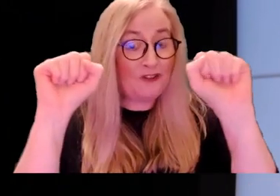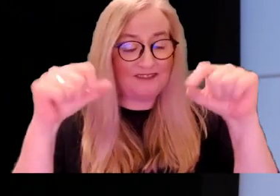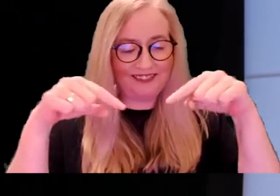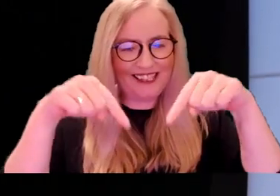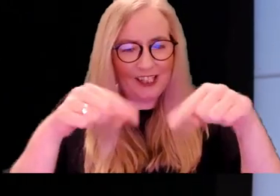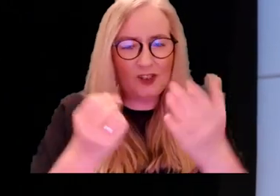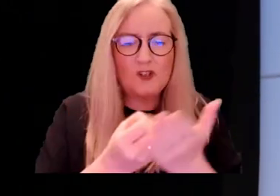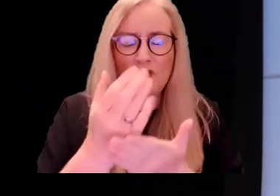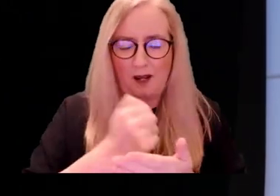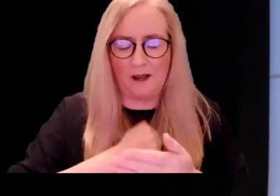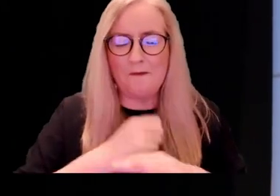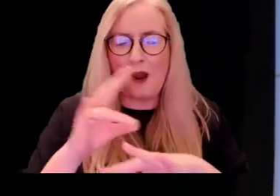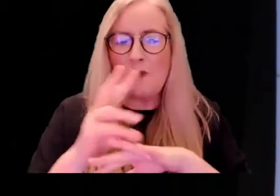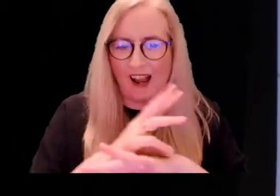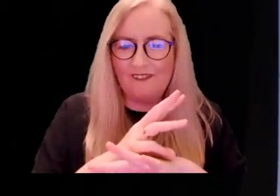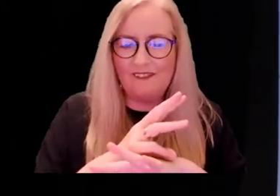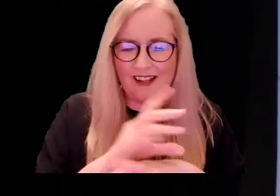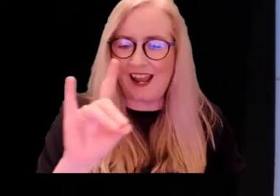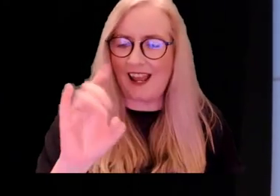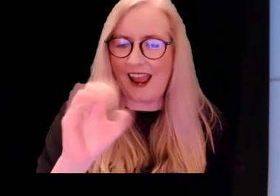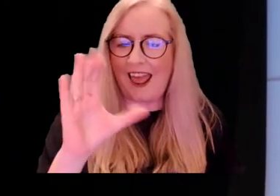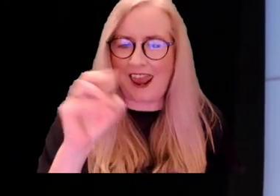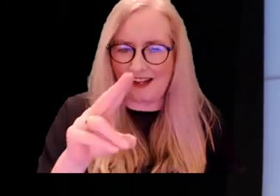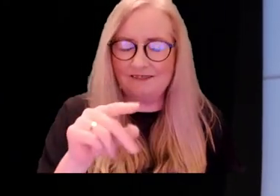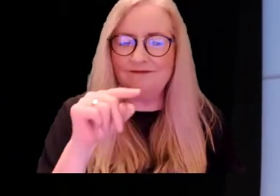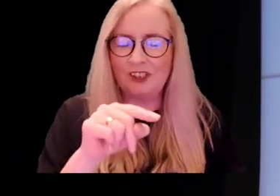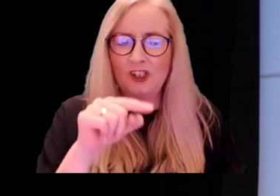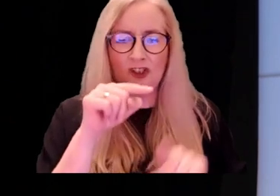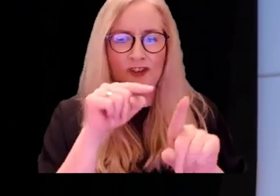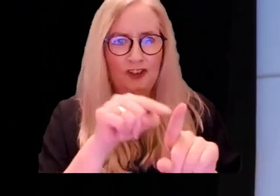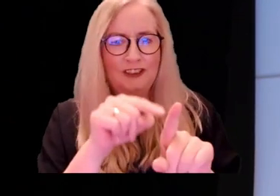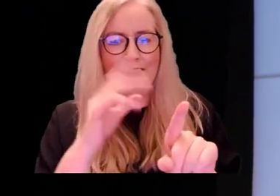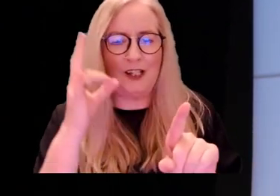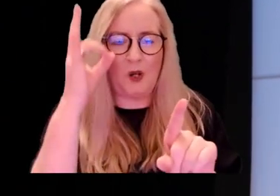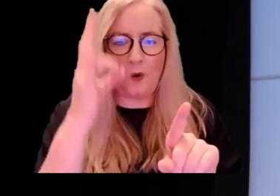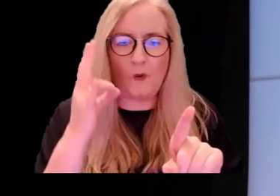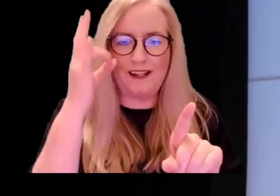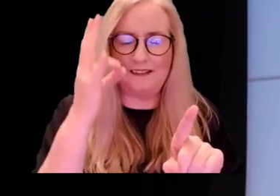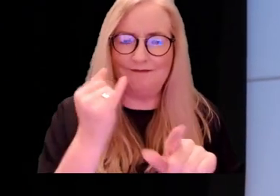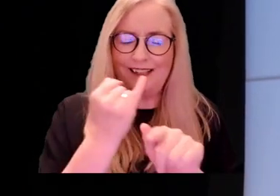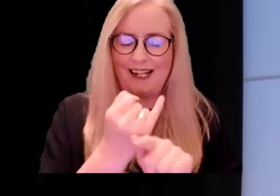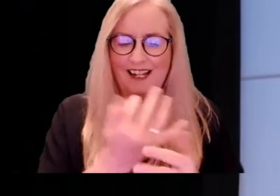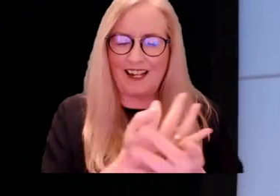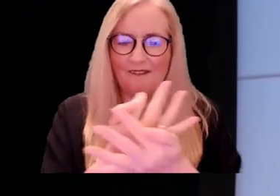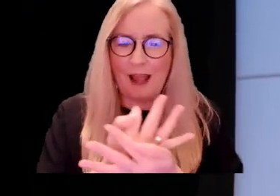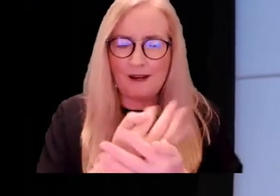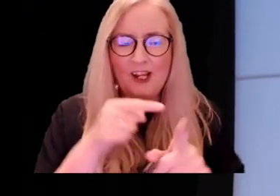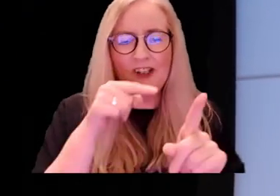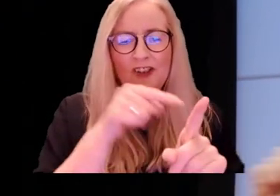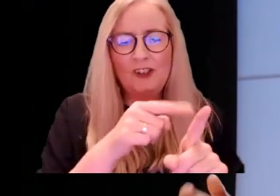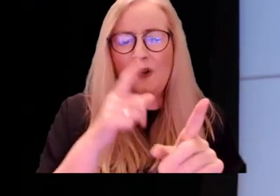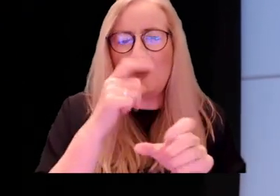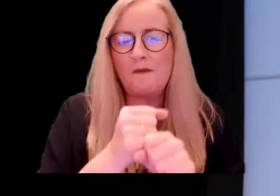of the story, my wife, Helen, the queen in the family,